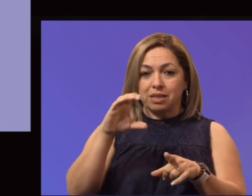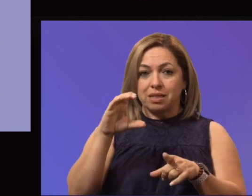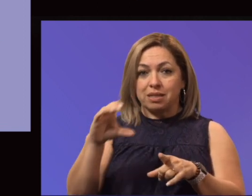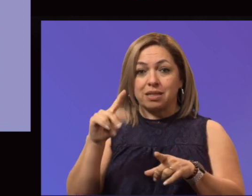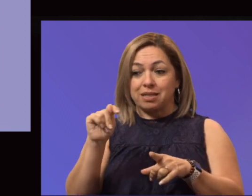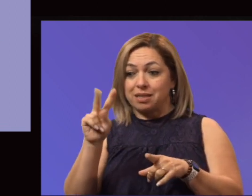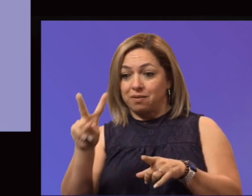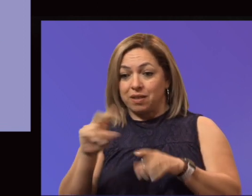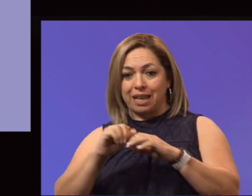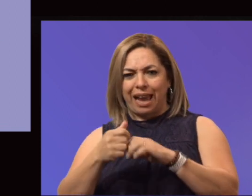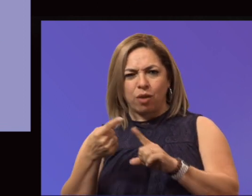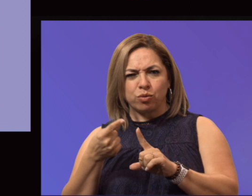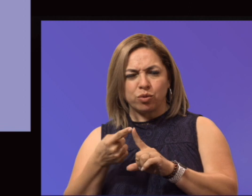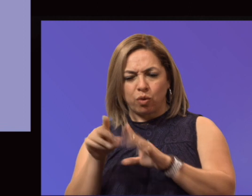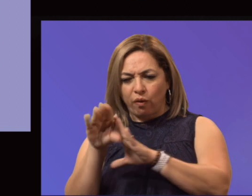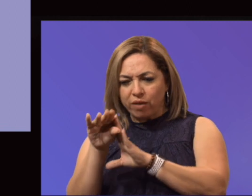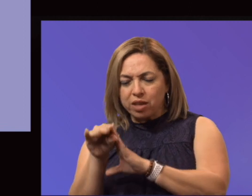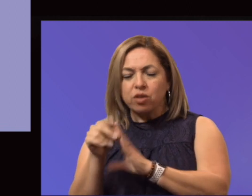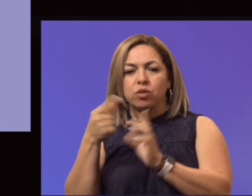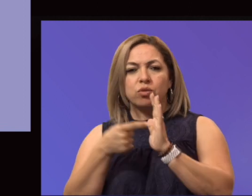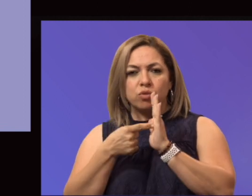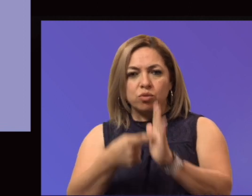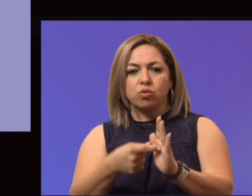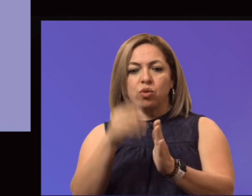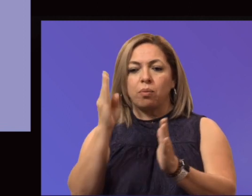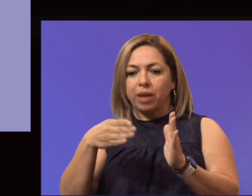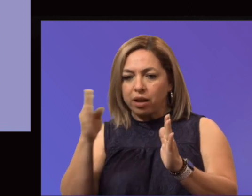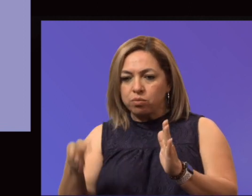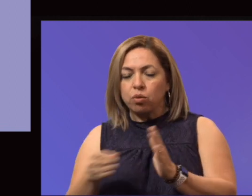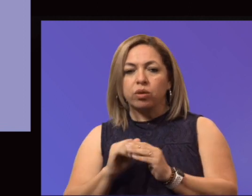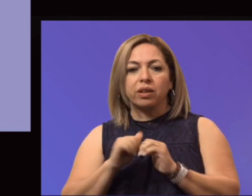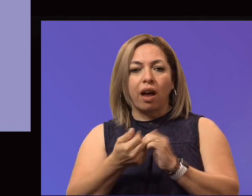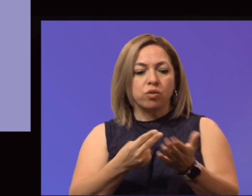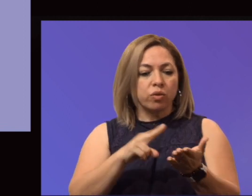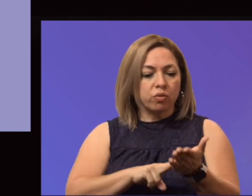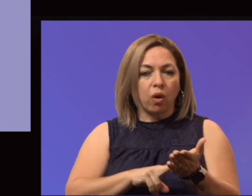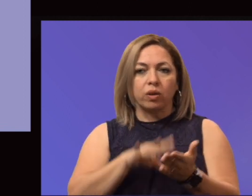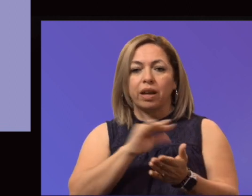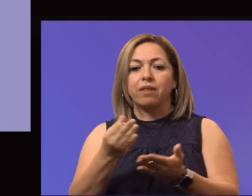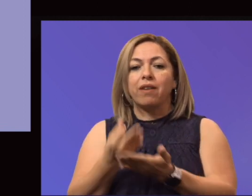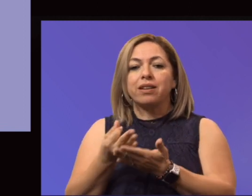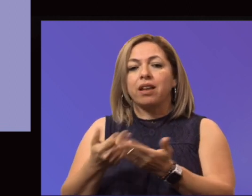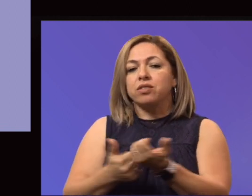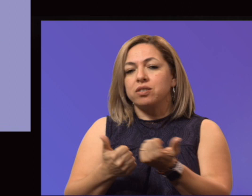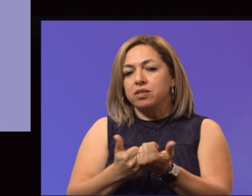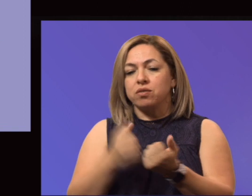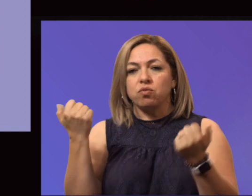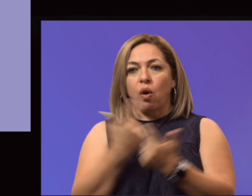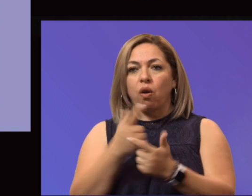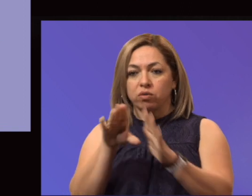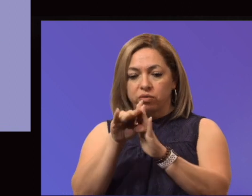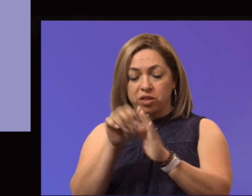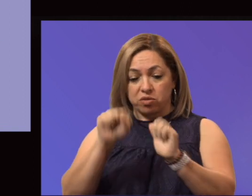-to videos to showcase Blackboard, Degree Works, how to enroll, and financial aid. And all of these videos can be found